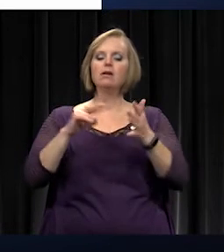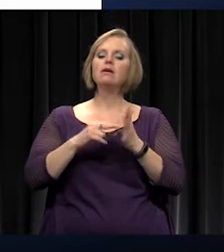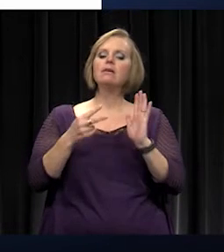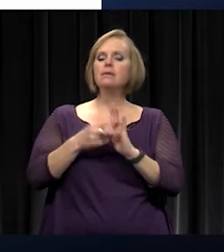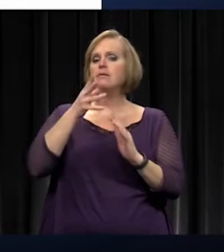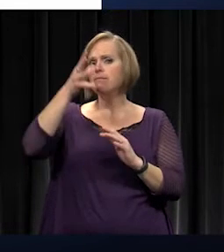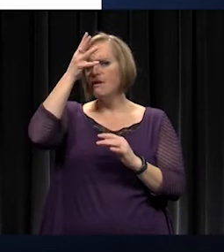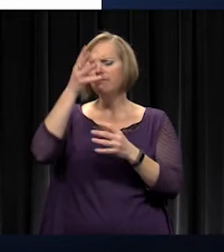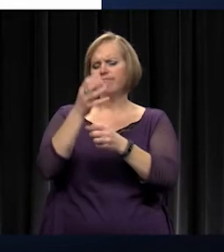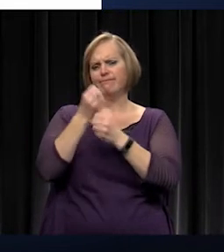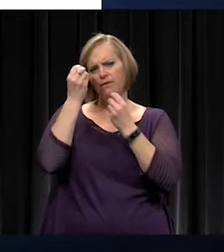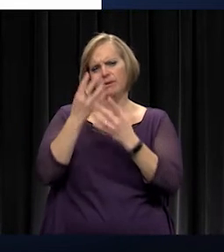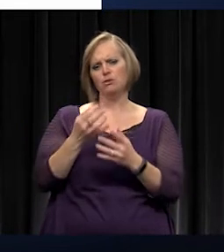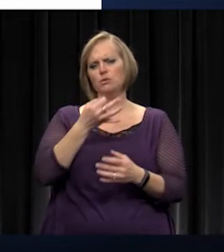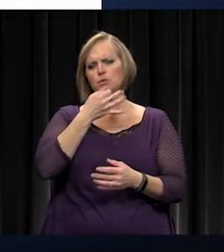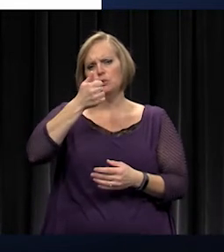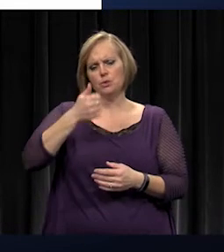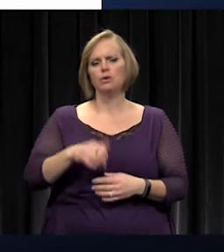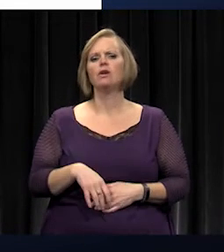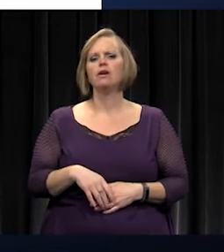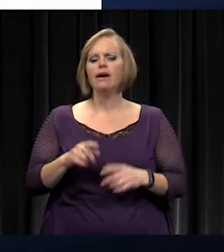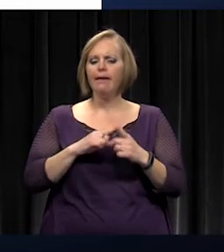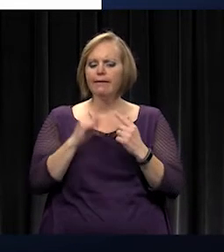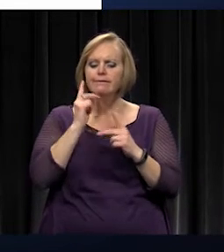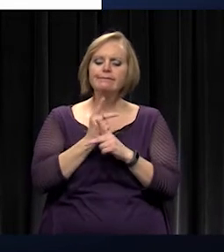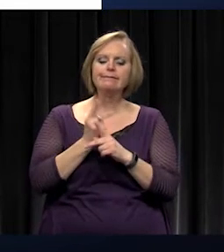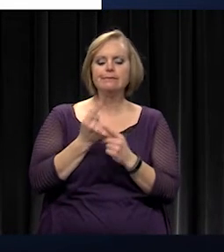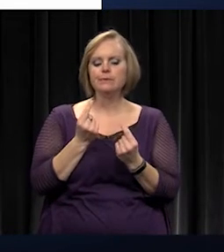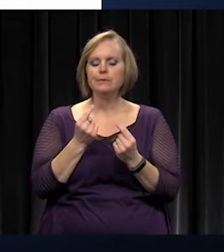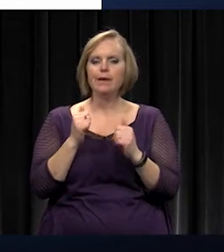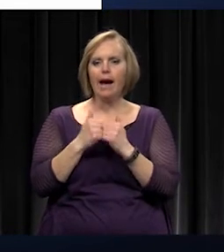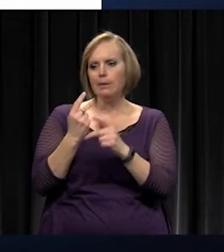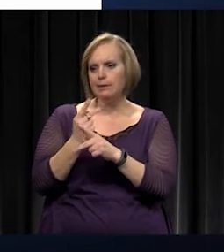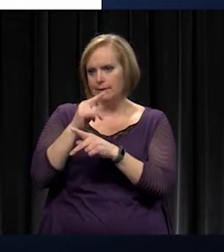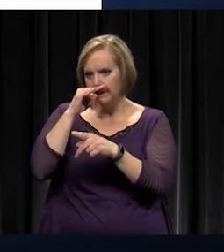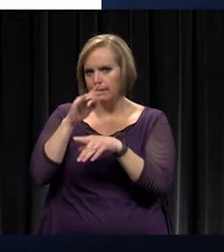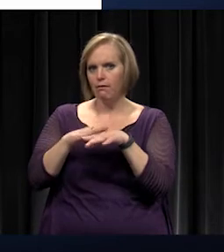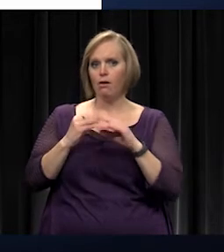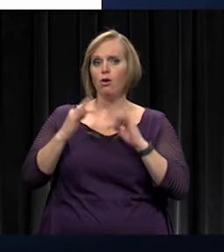and can figure out what they would need to do on a snow day morning.